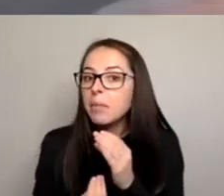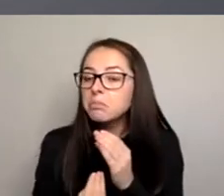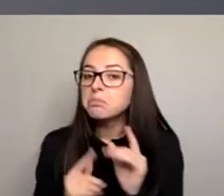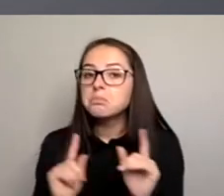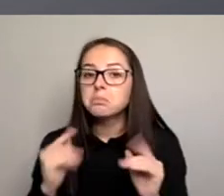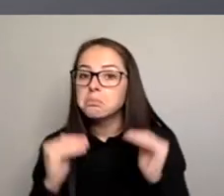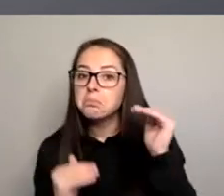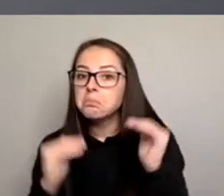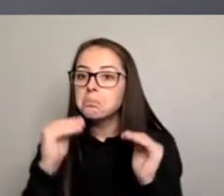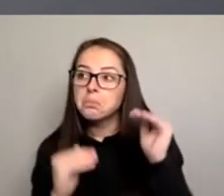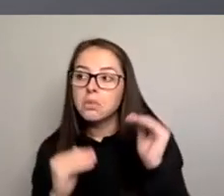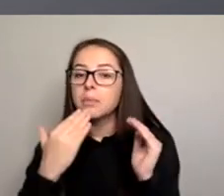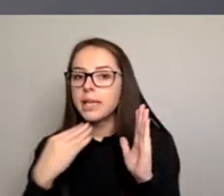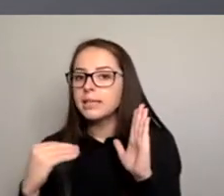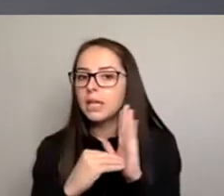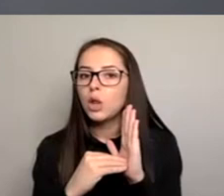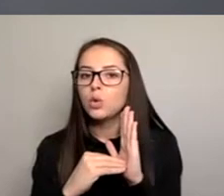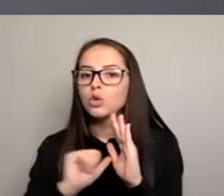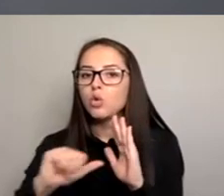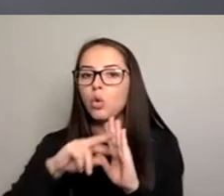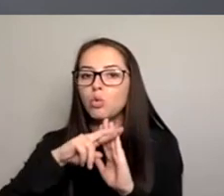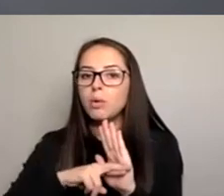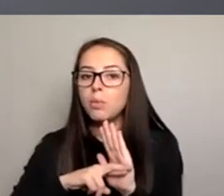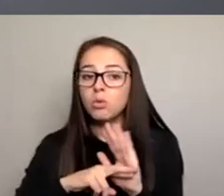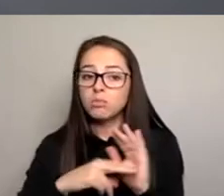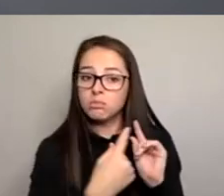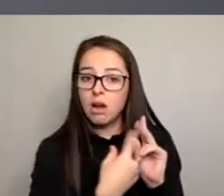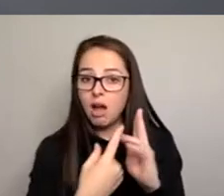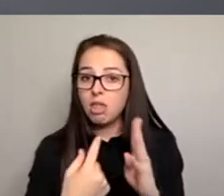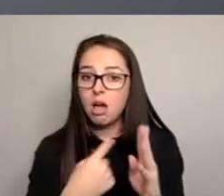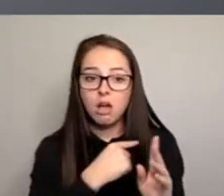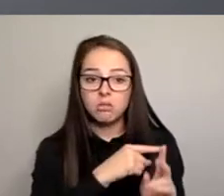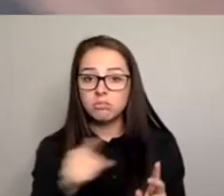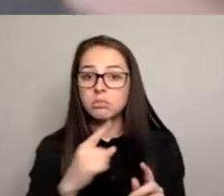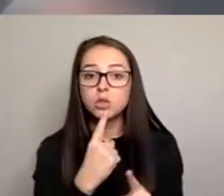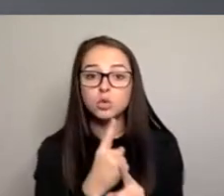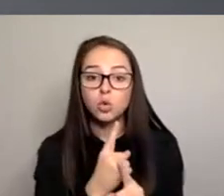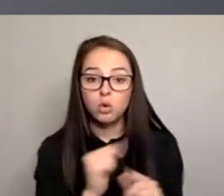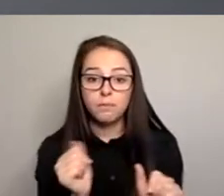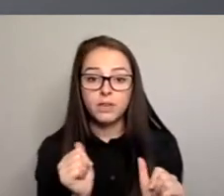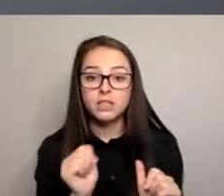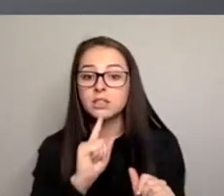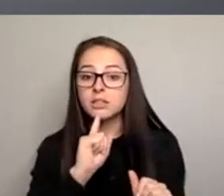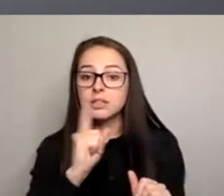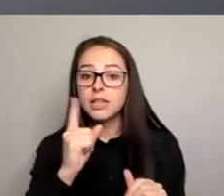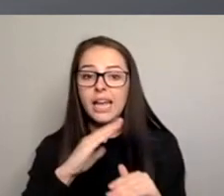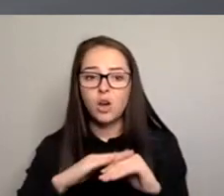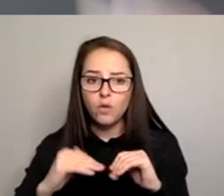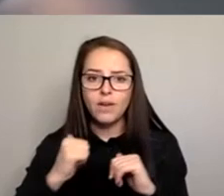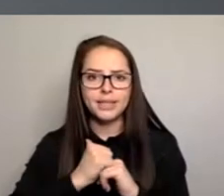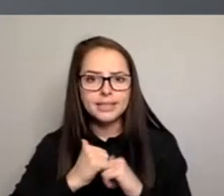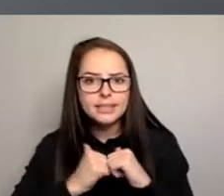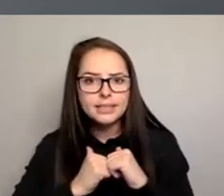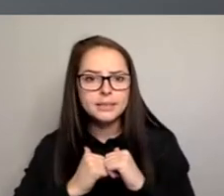Romola and others have highlighted, can really be a good trigger for systemic change and